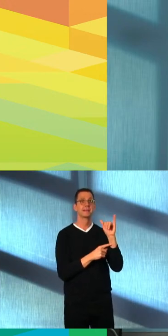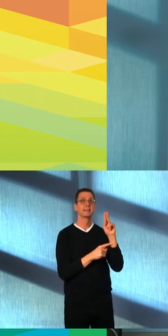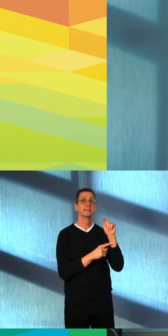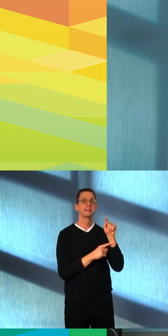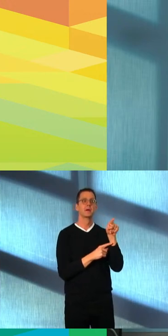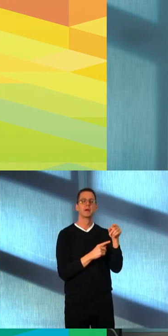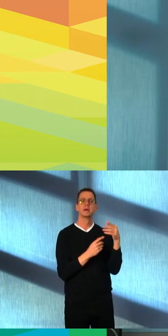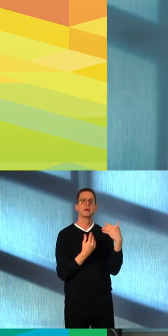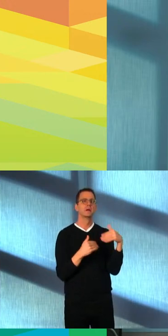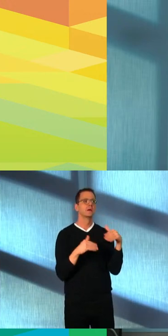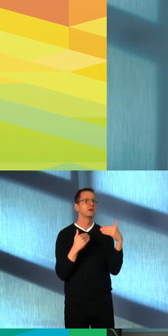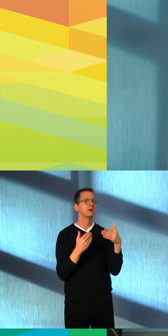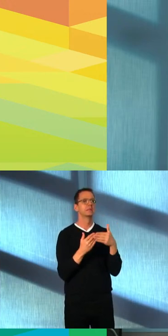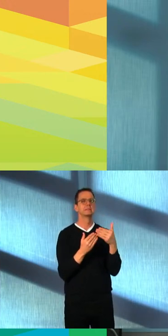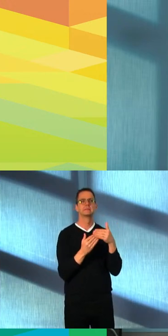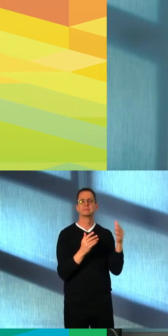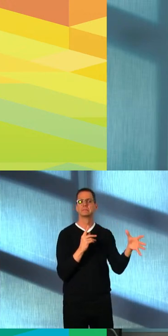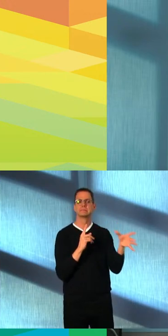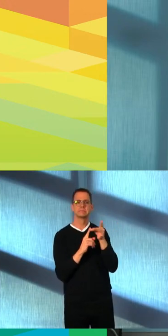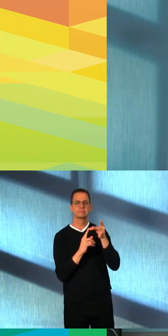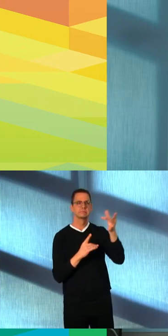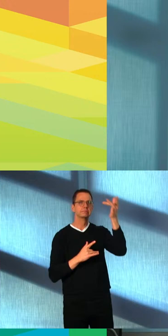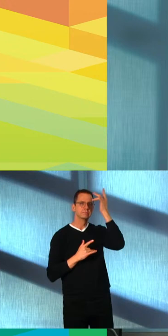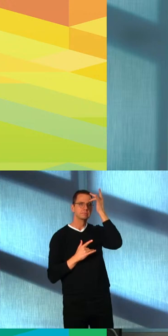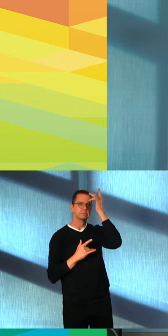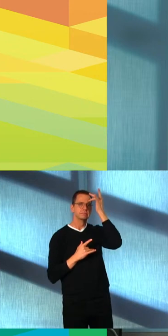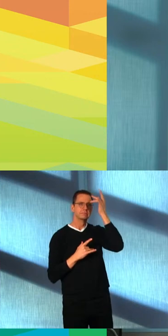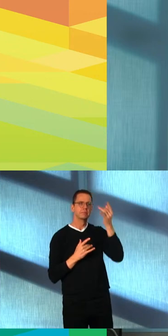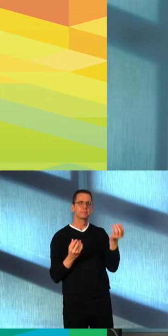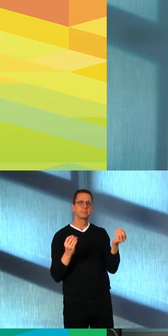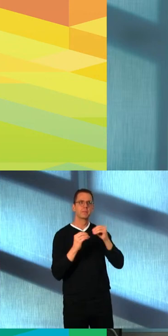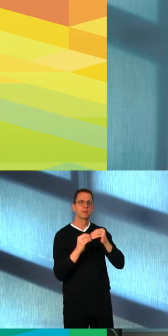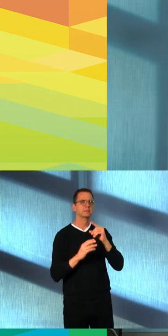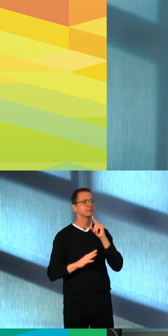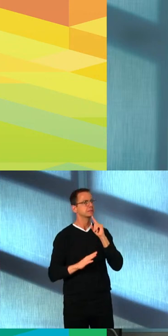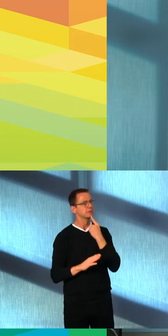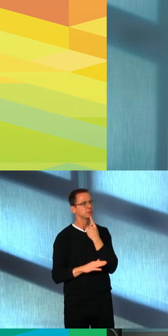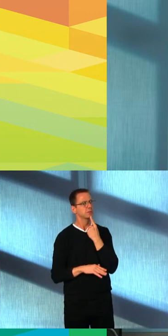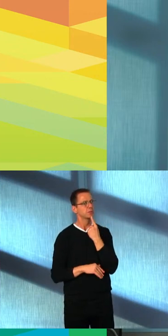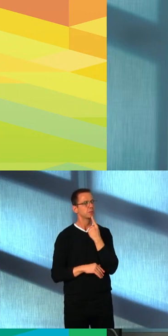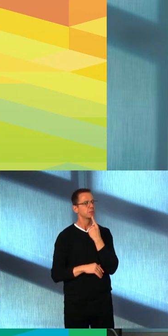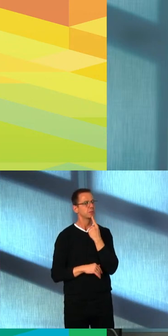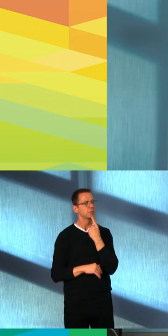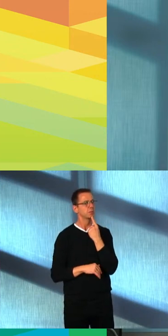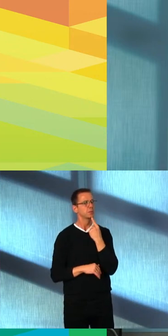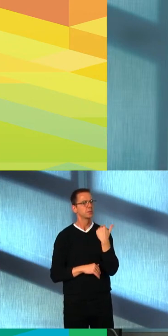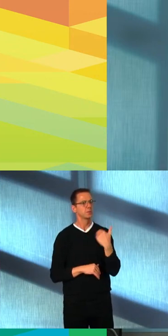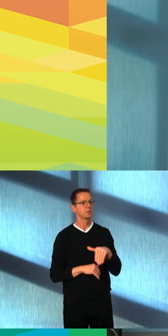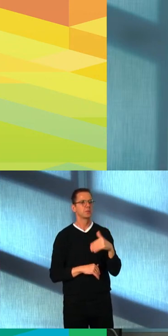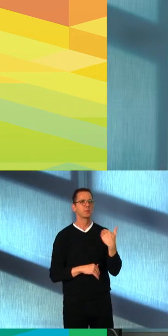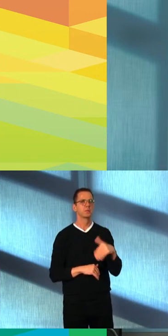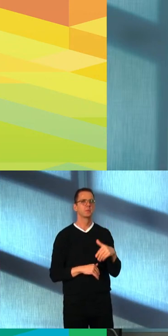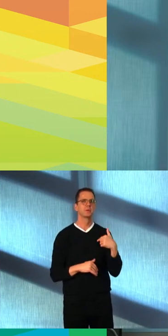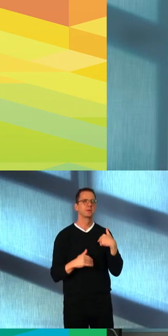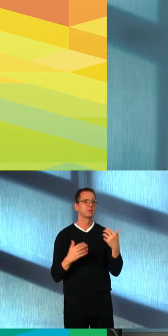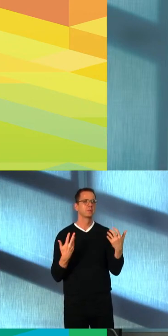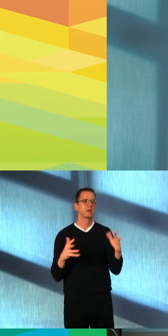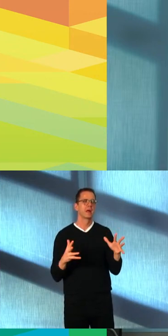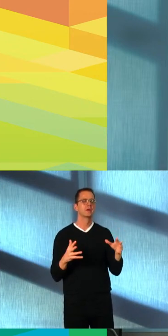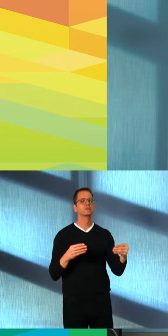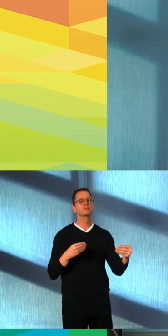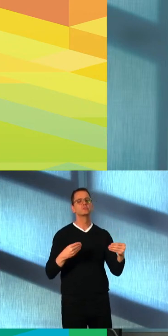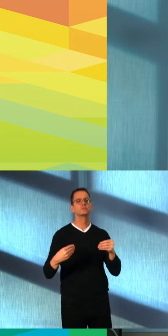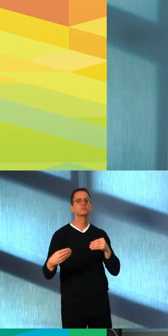more easily through any gaps in our defenses. So we must give the virus no quarter as tired and as